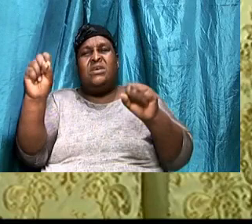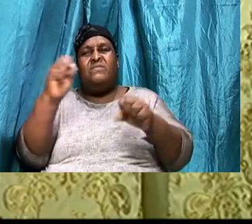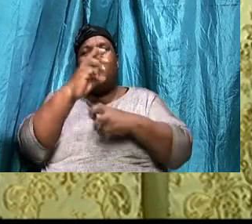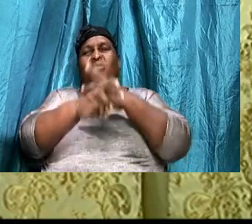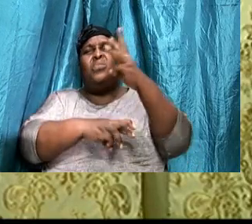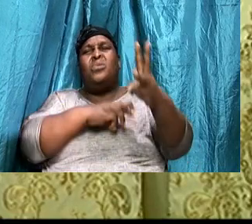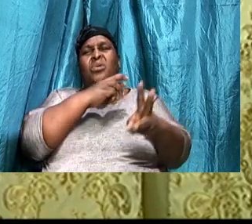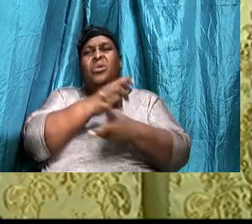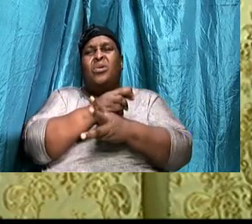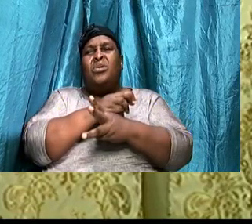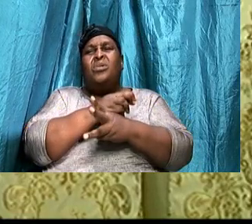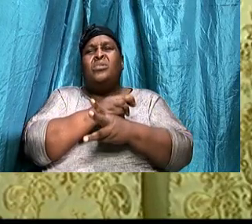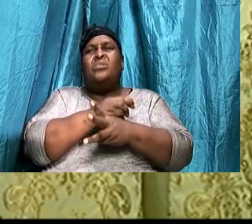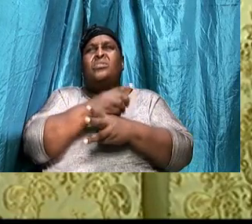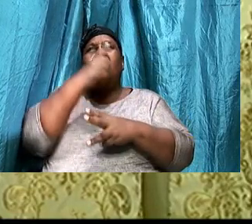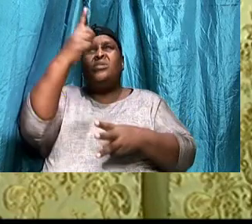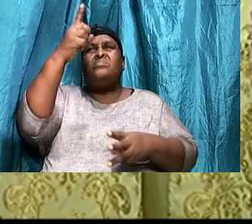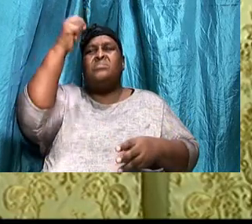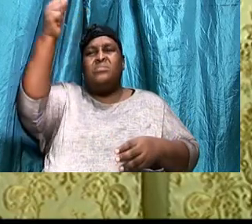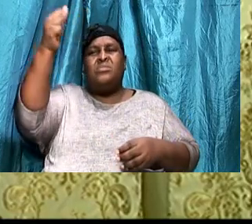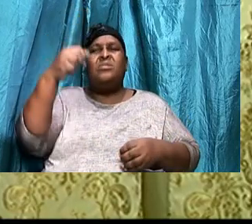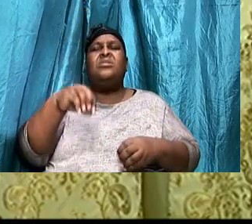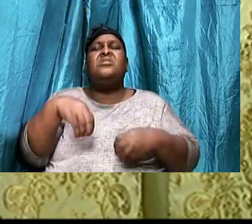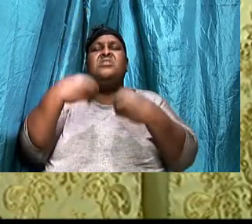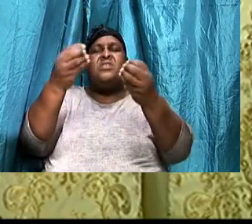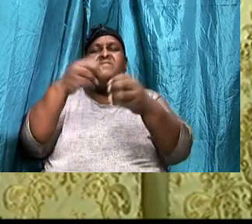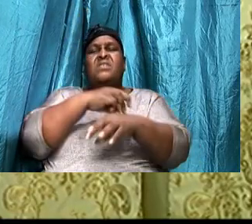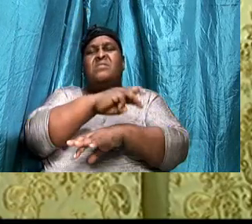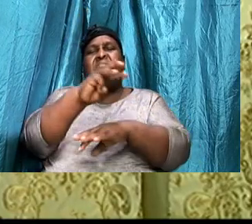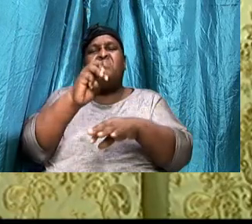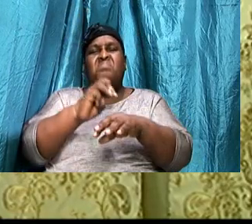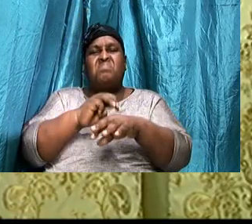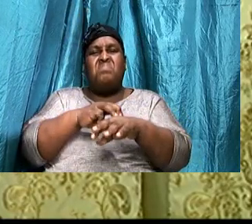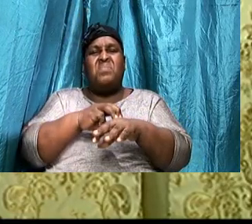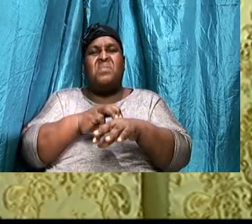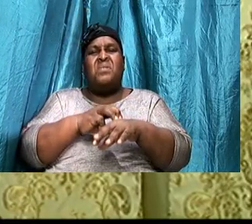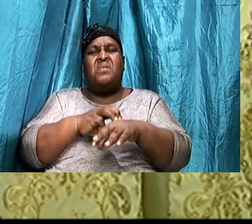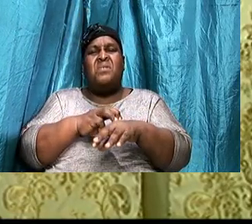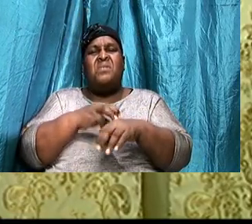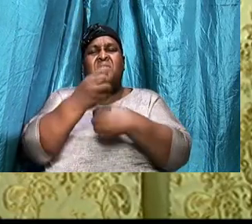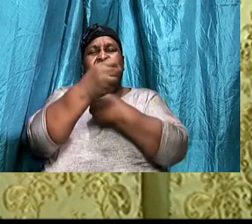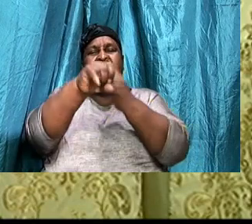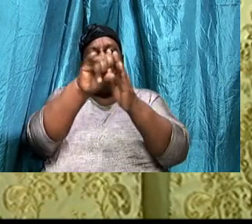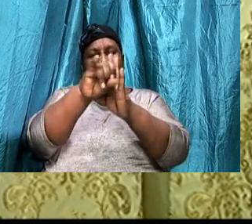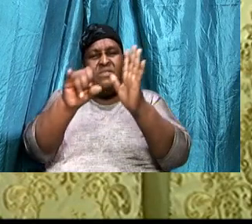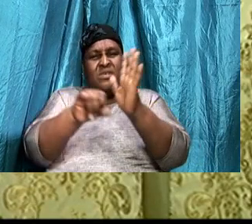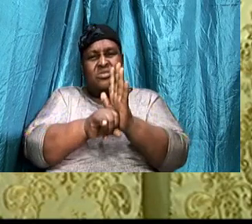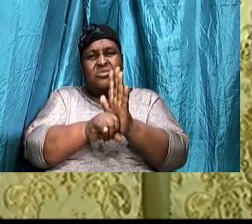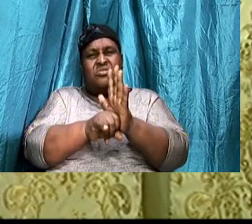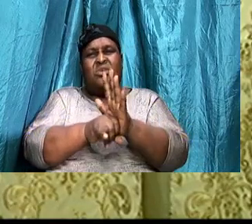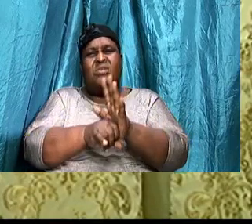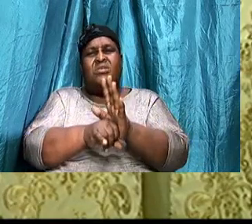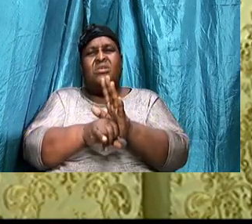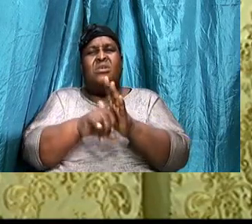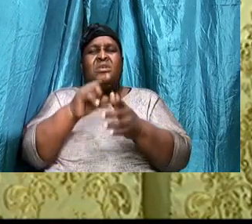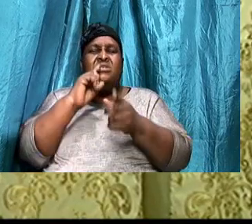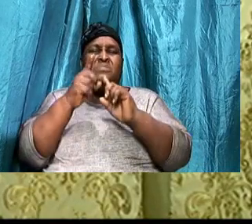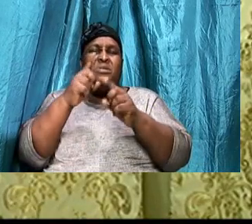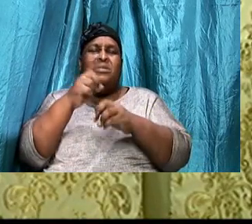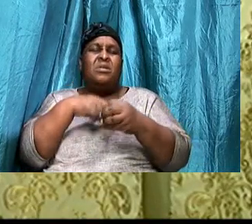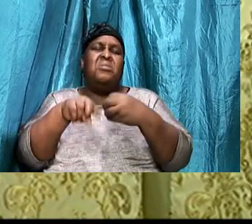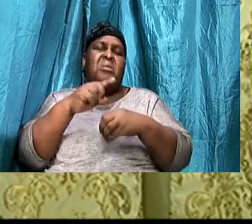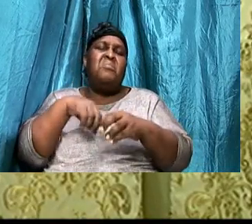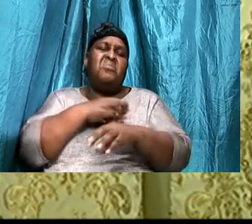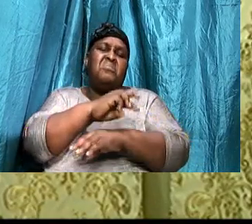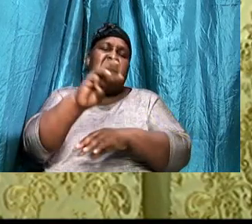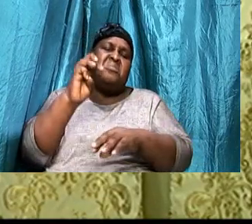But has given them, The ministry, Of reconciliation, So Paul, In talking about, The ministry, Of reconciliation,